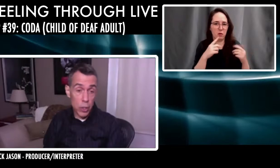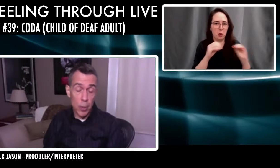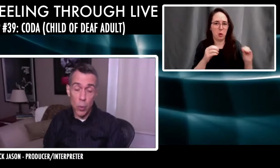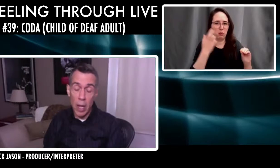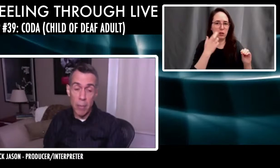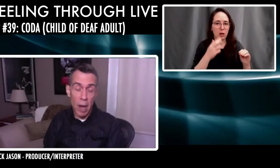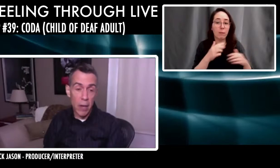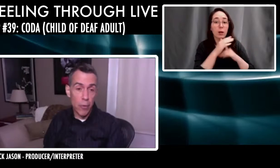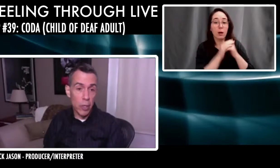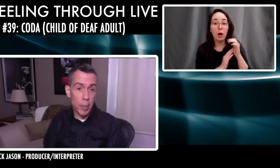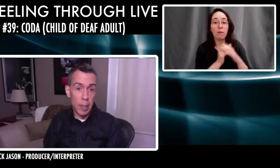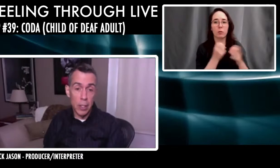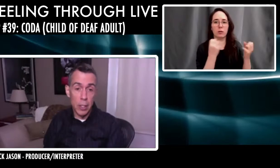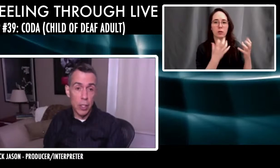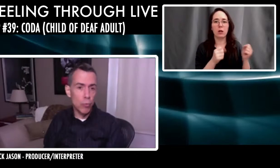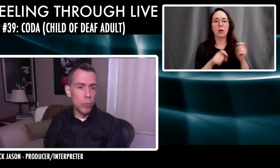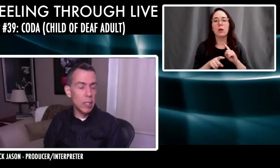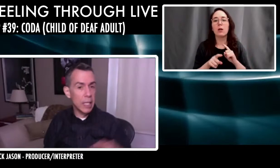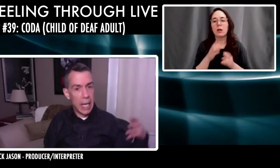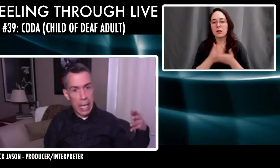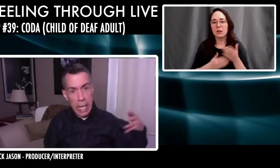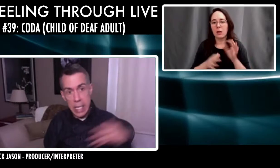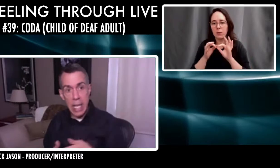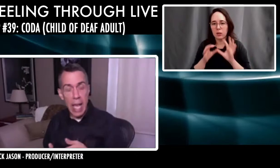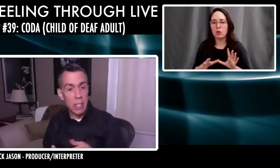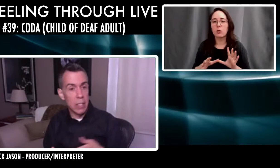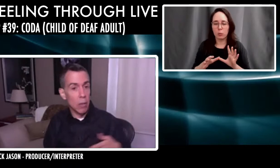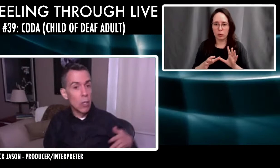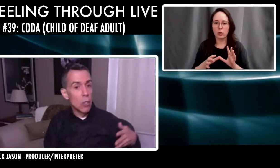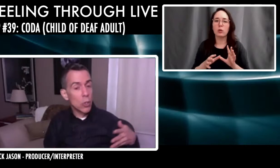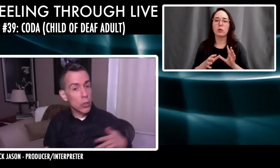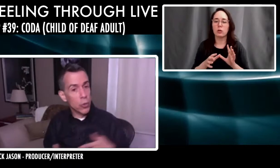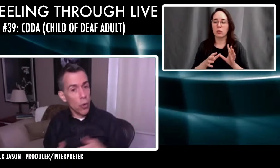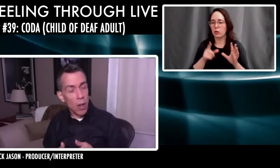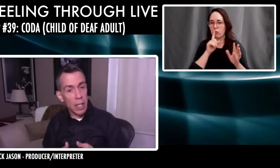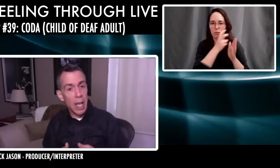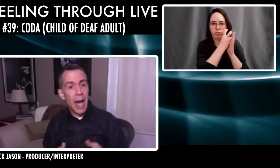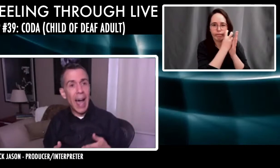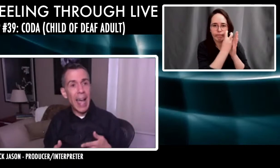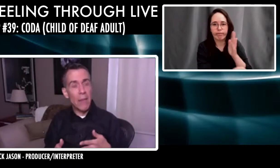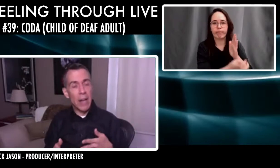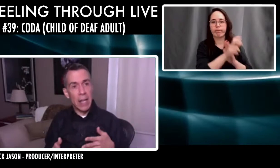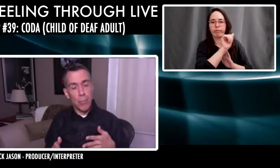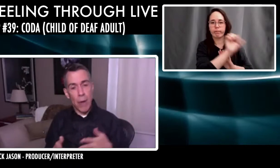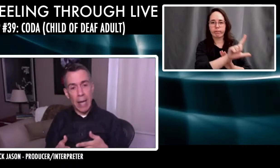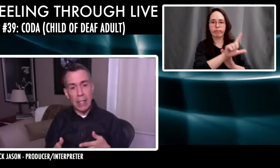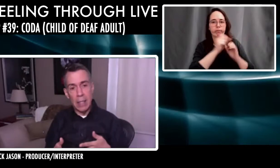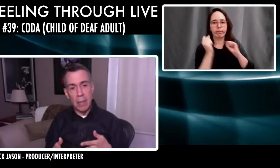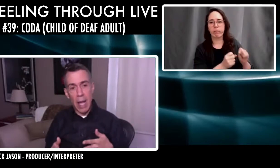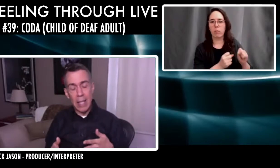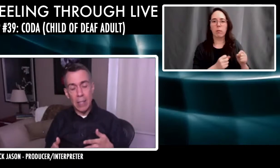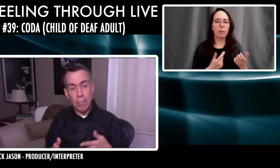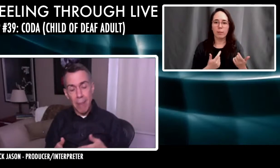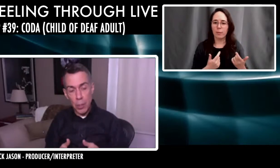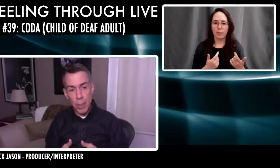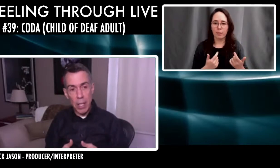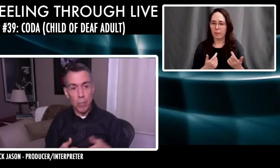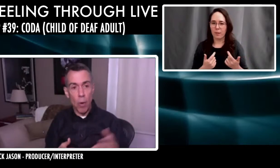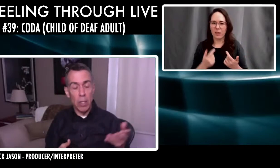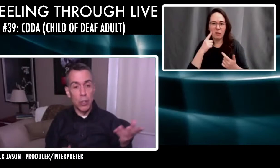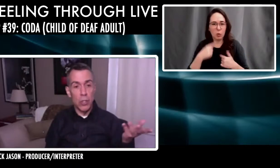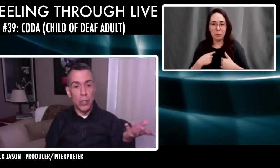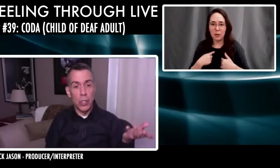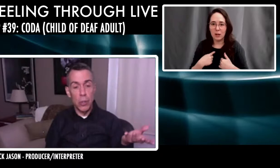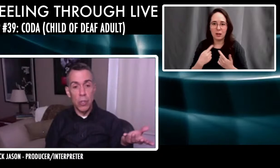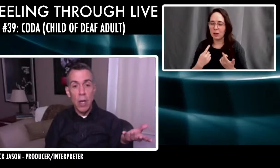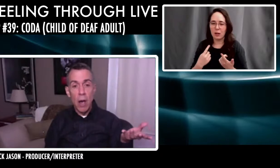sign language interpreters who I admire for their ability to just really get into the ASL so strongly. I haven't had to practice it as much because